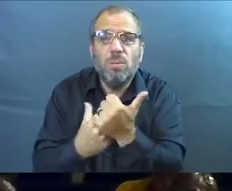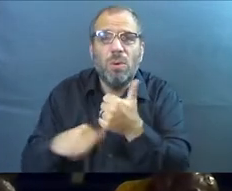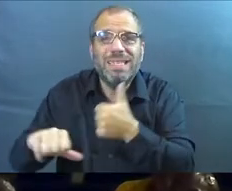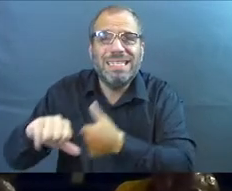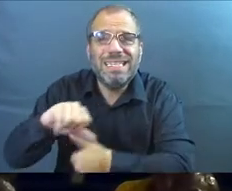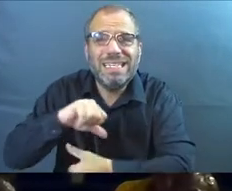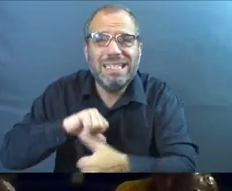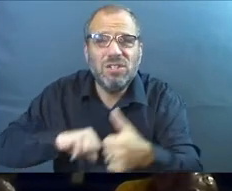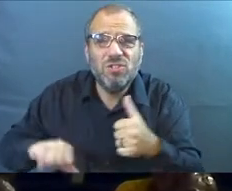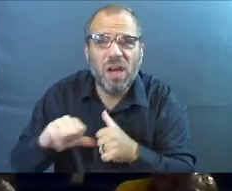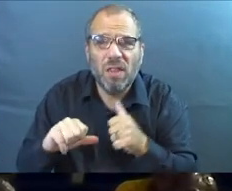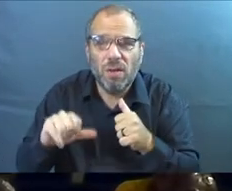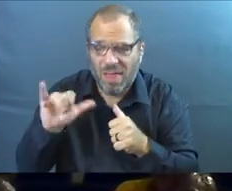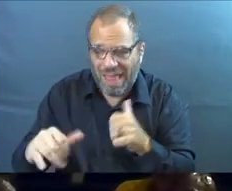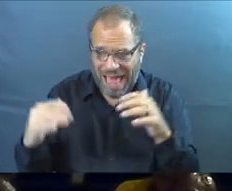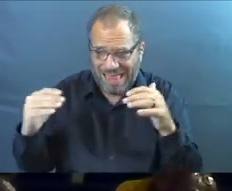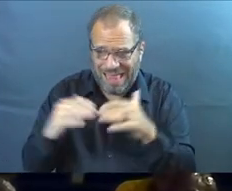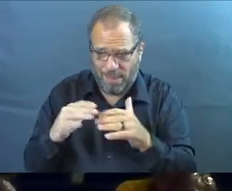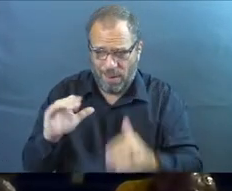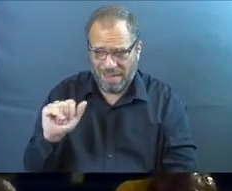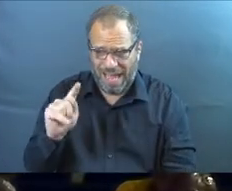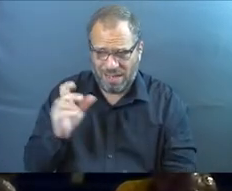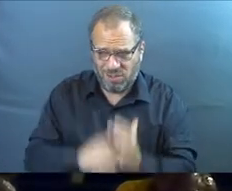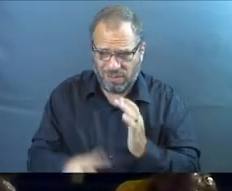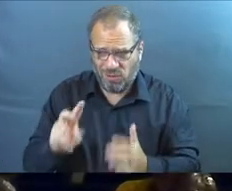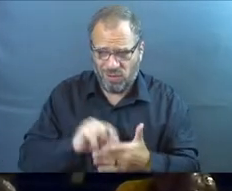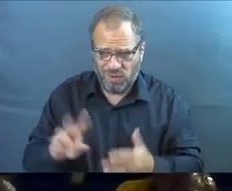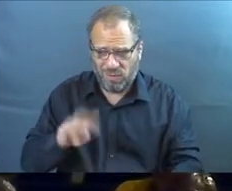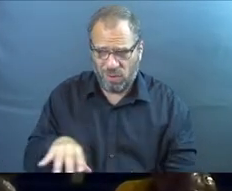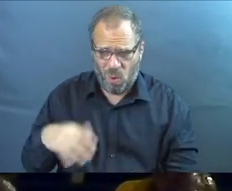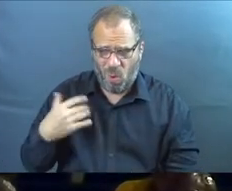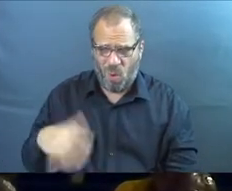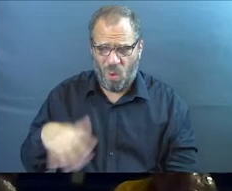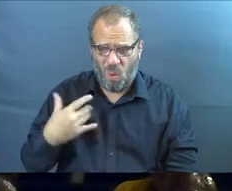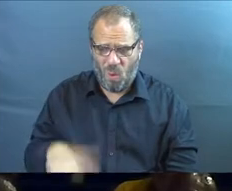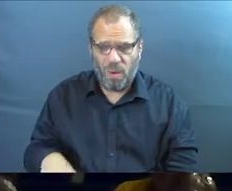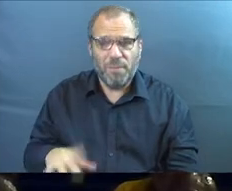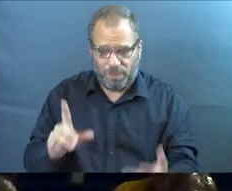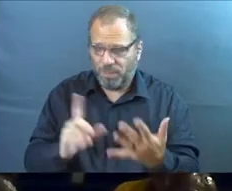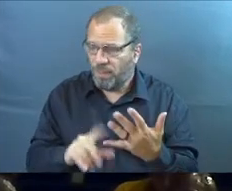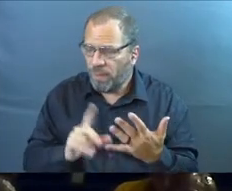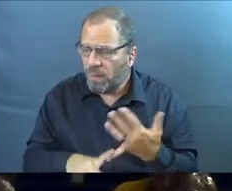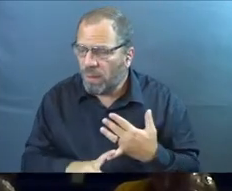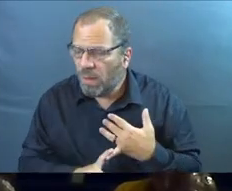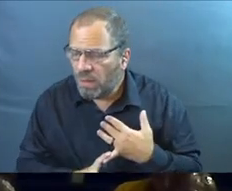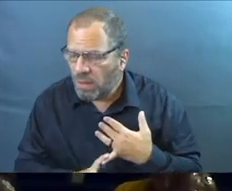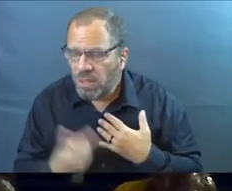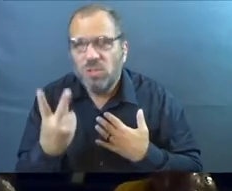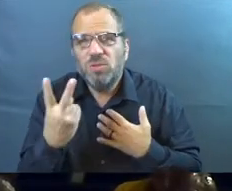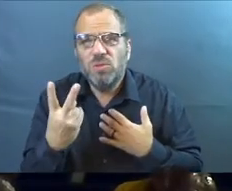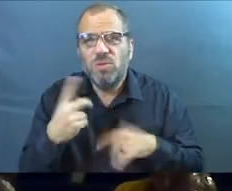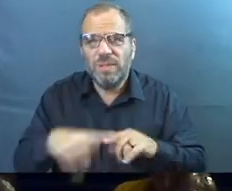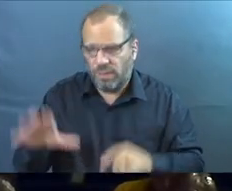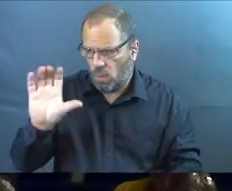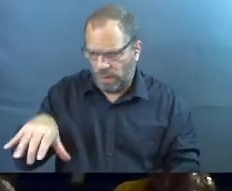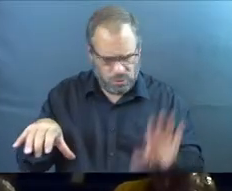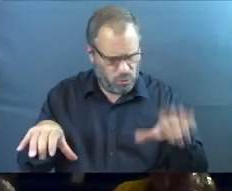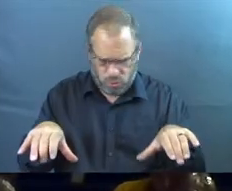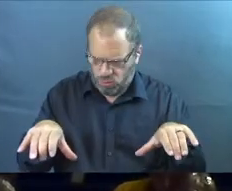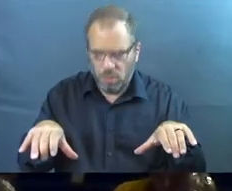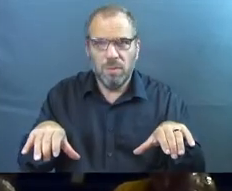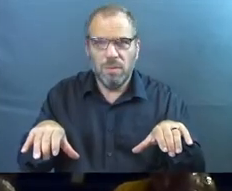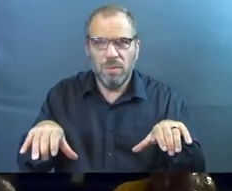each other at the level that that describes. That's amazing. Notice also, it gives us two different places where they were.